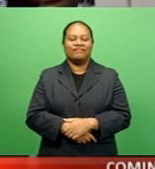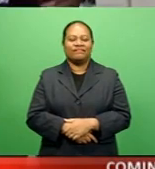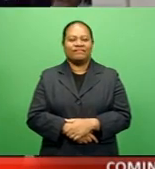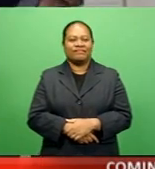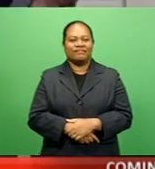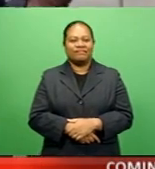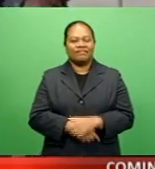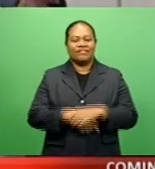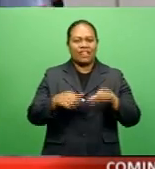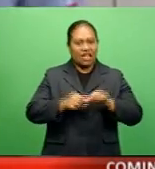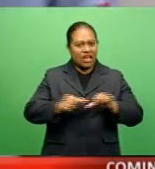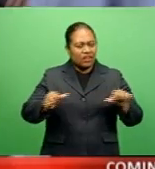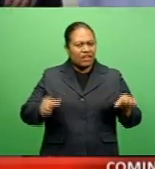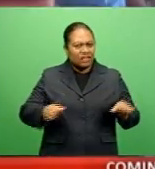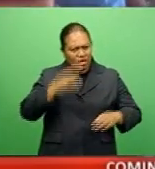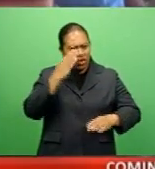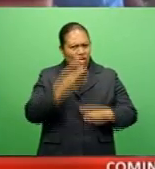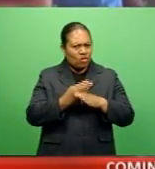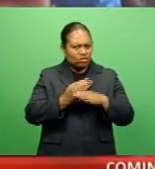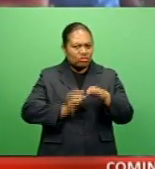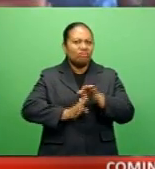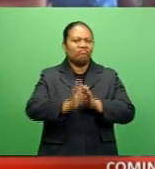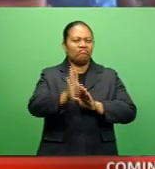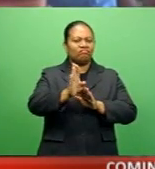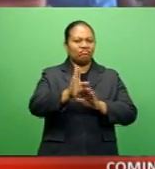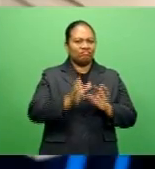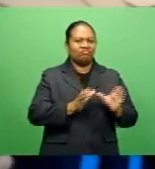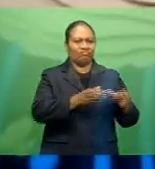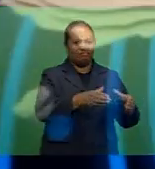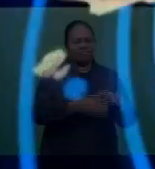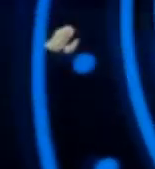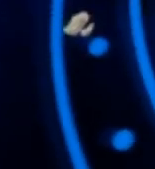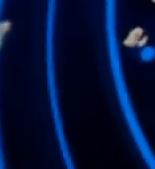and agriculture hopes to improve sector. Stay with us.